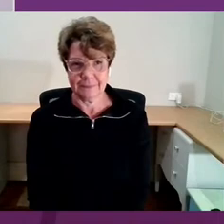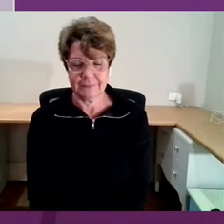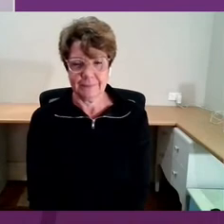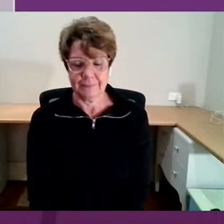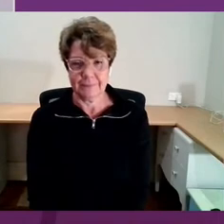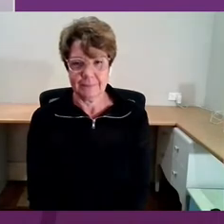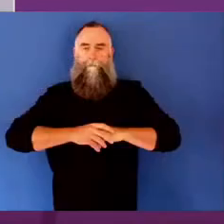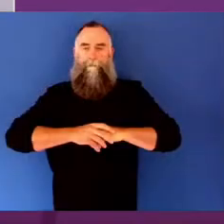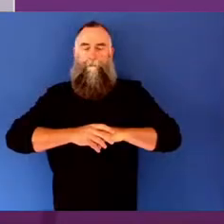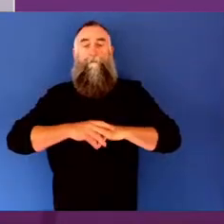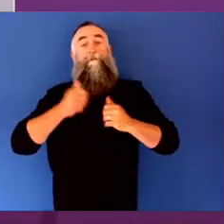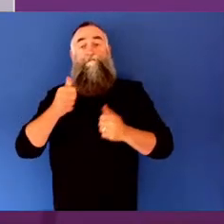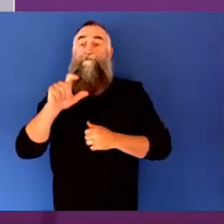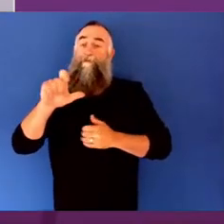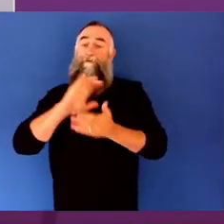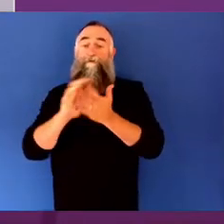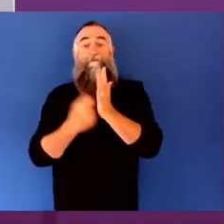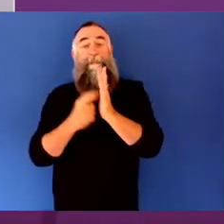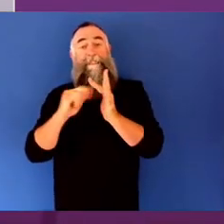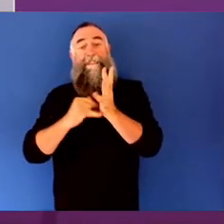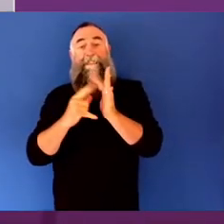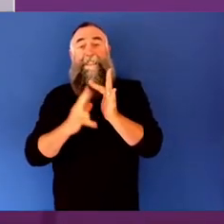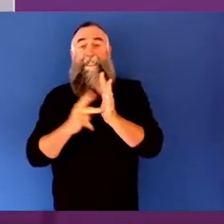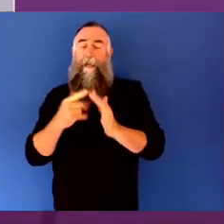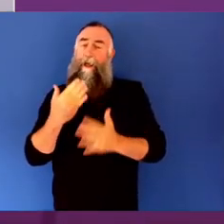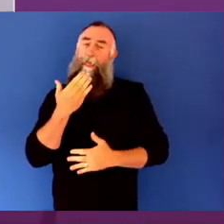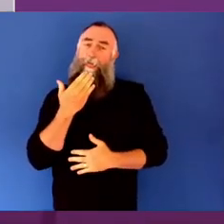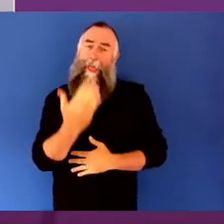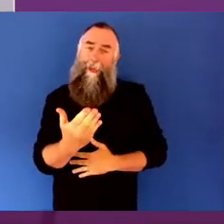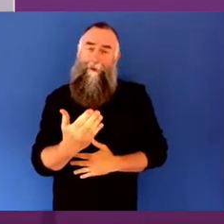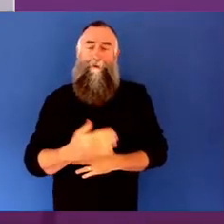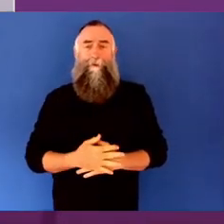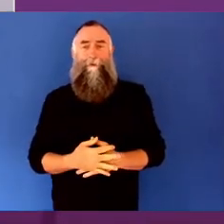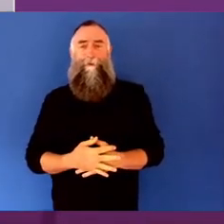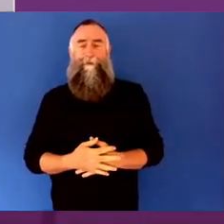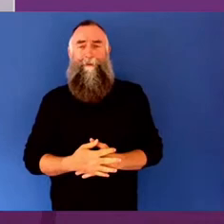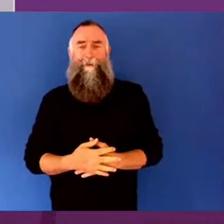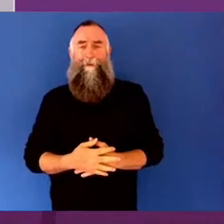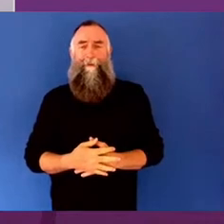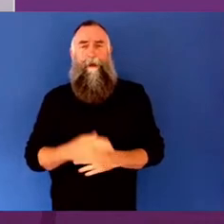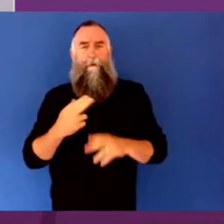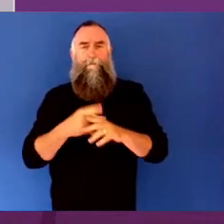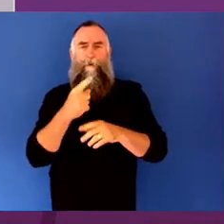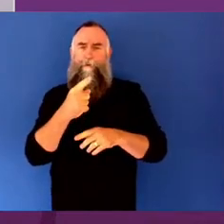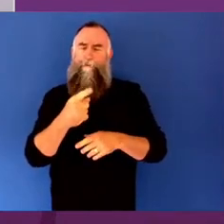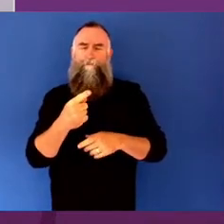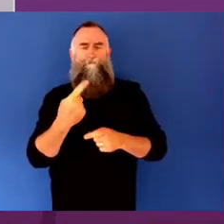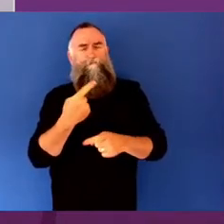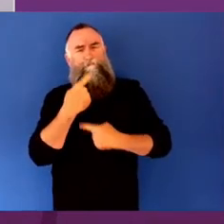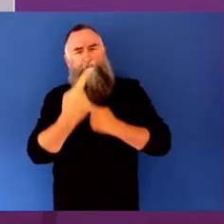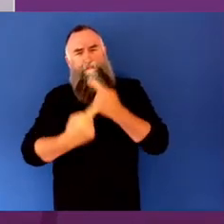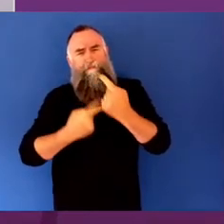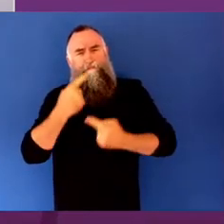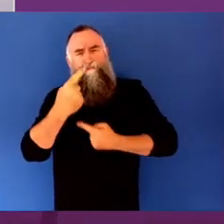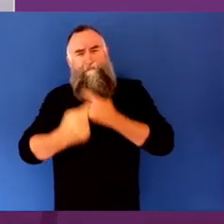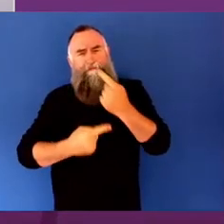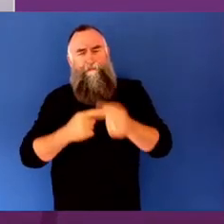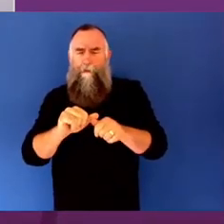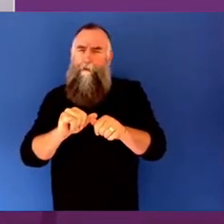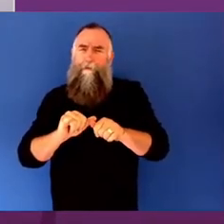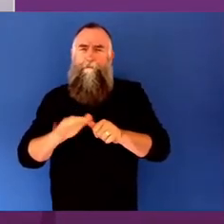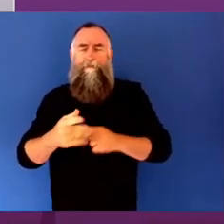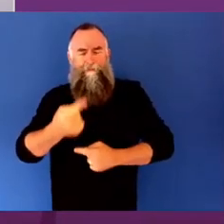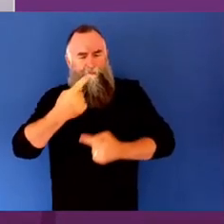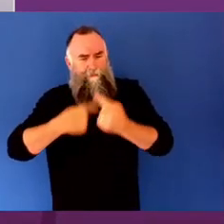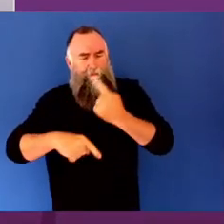Christine, thank you so much for those important insights, for your encouragement, for your